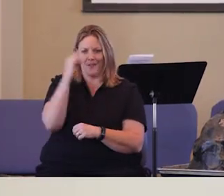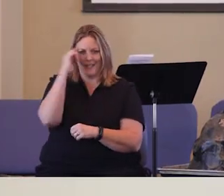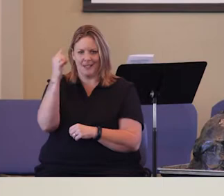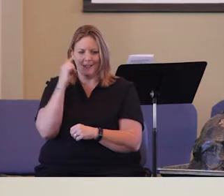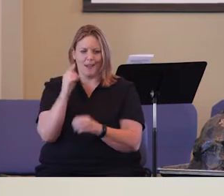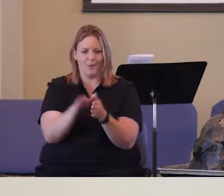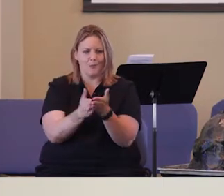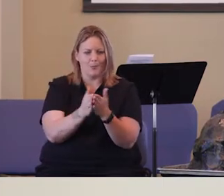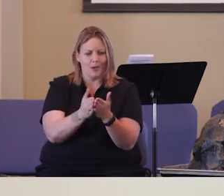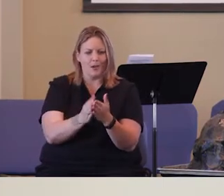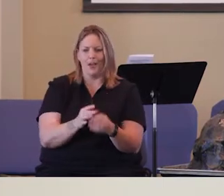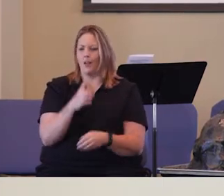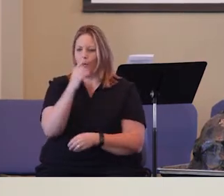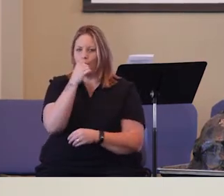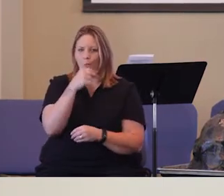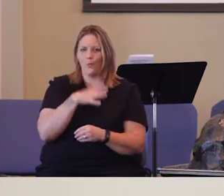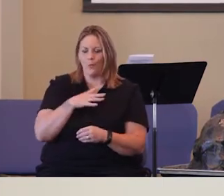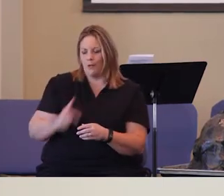woman.